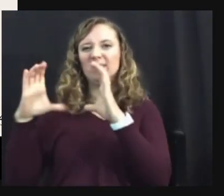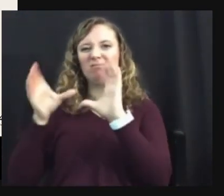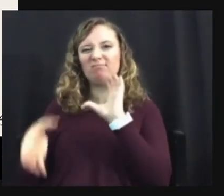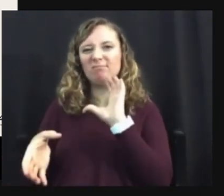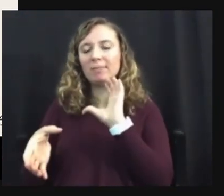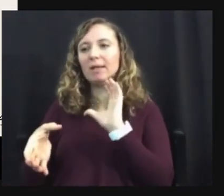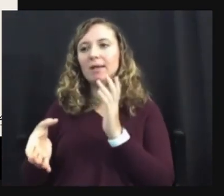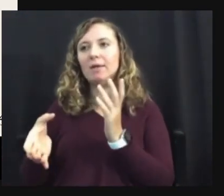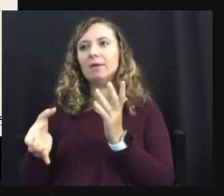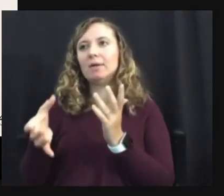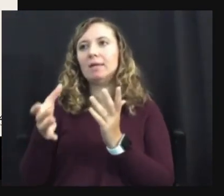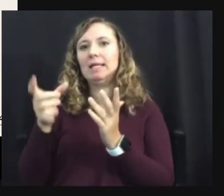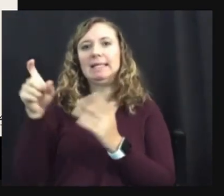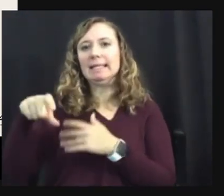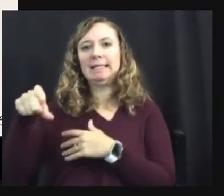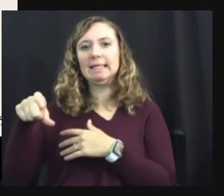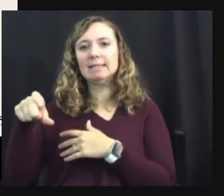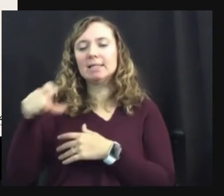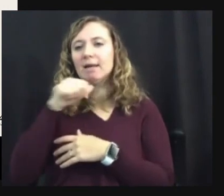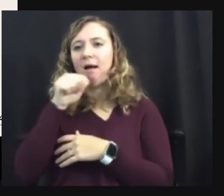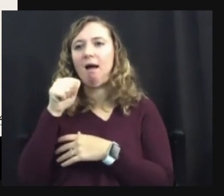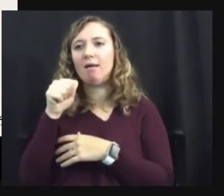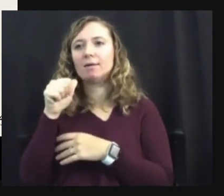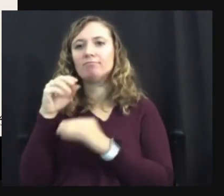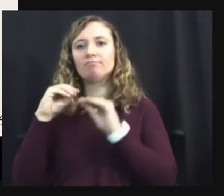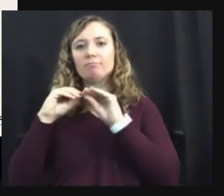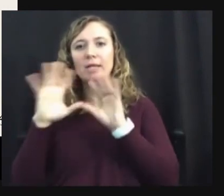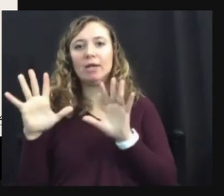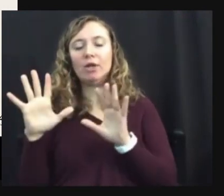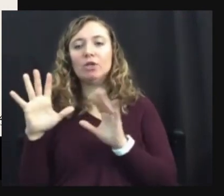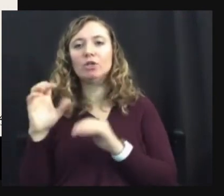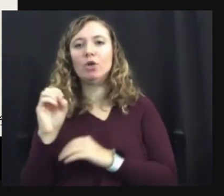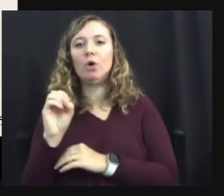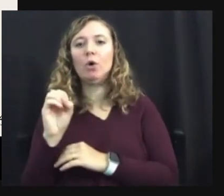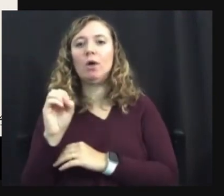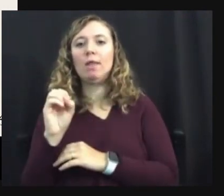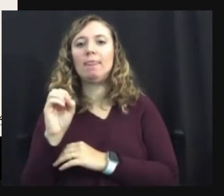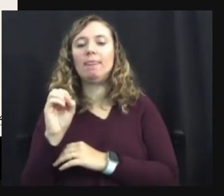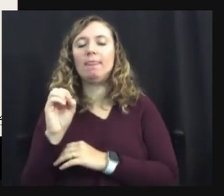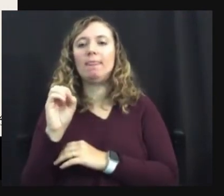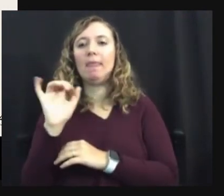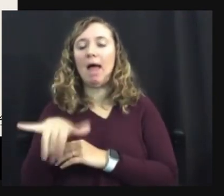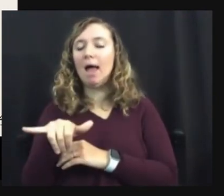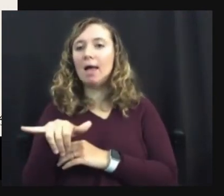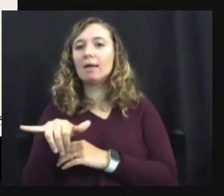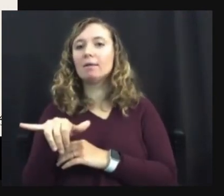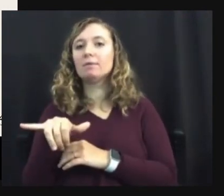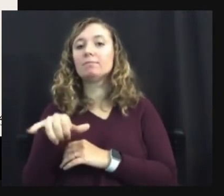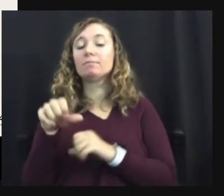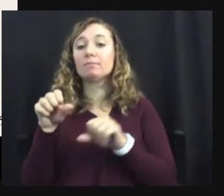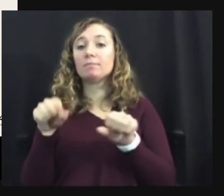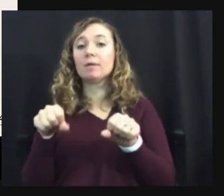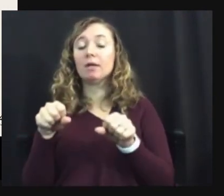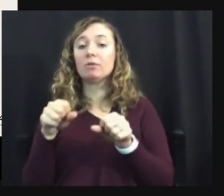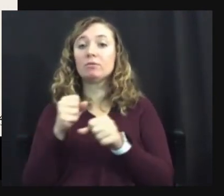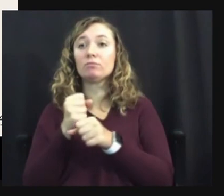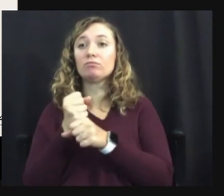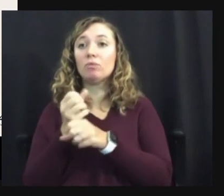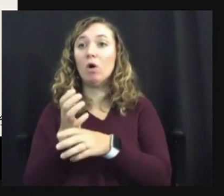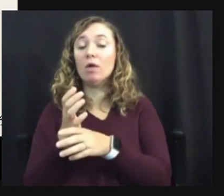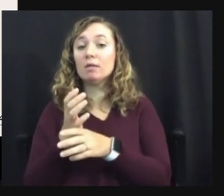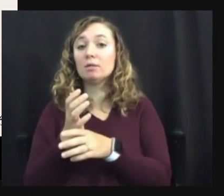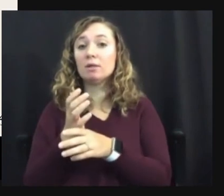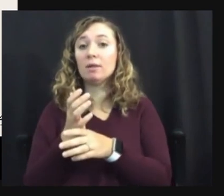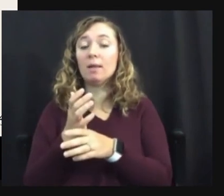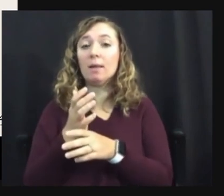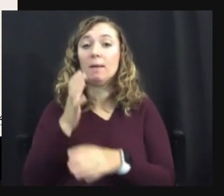needed. And with, with prolonged misattunement there, there is a shutdown that can also happen in the parent because they